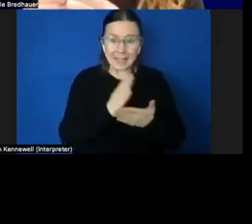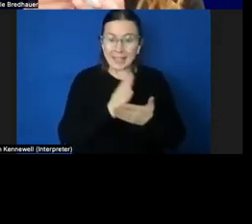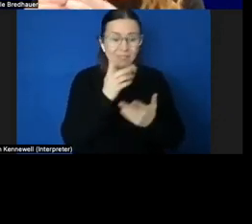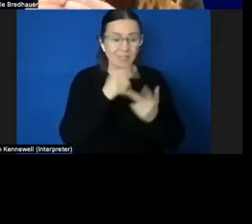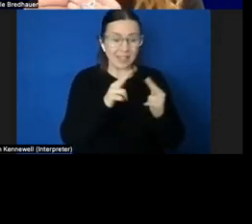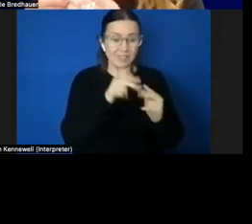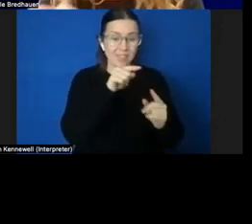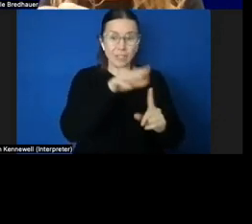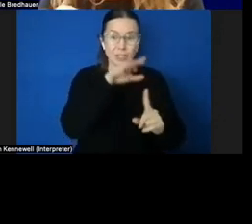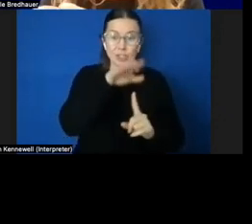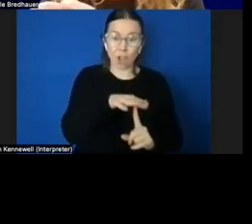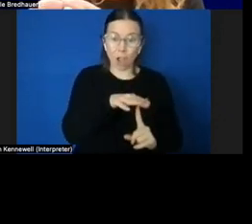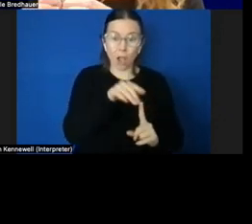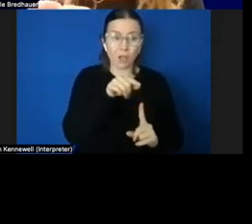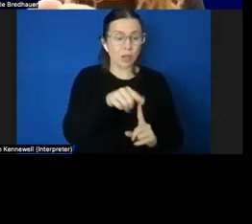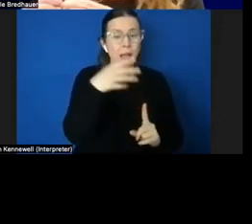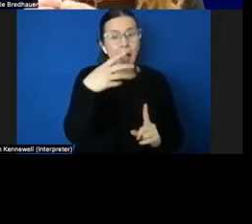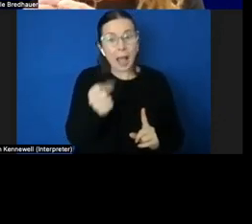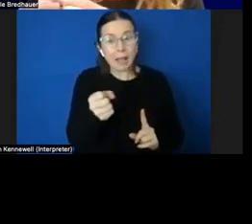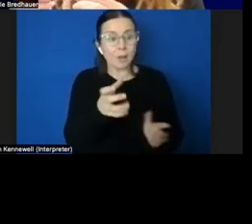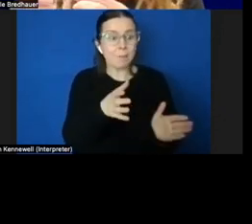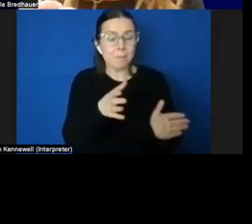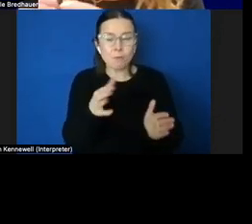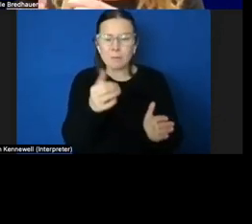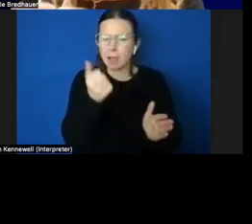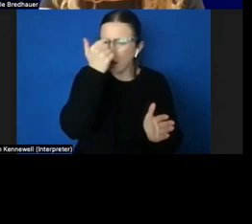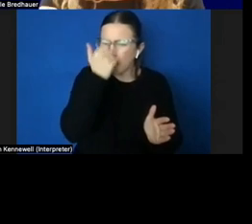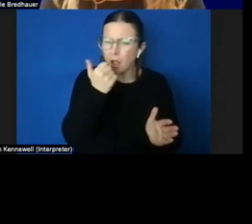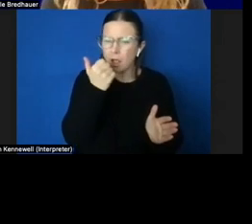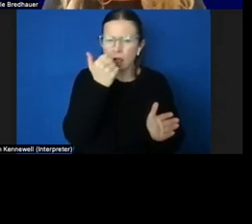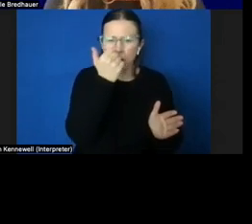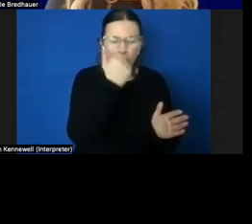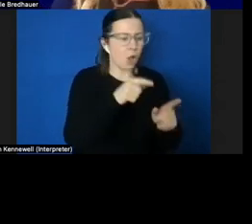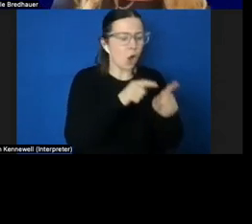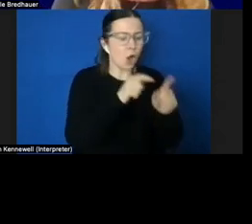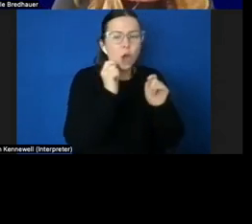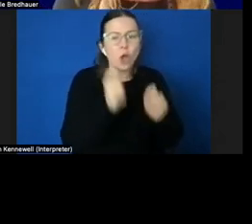child is very small while they're doing this early learning.